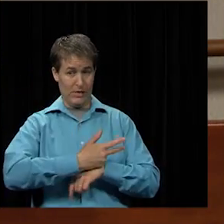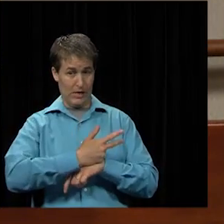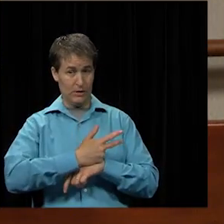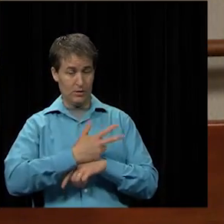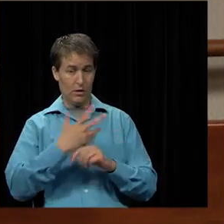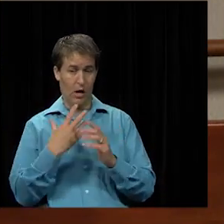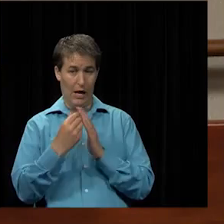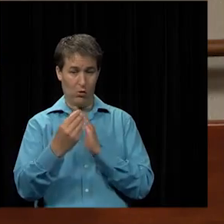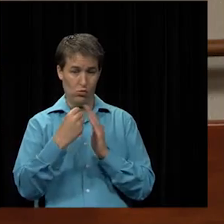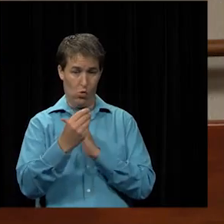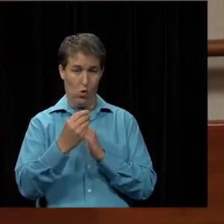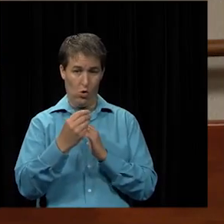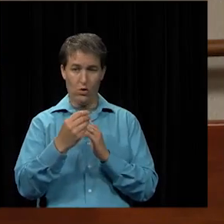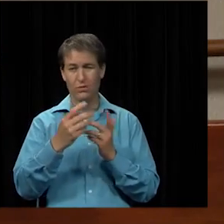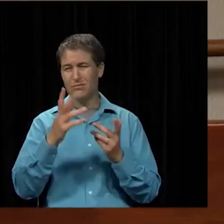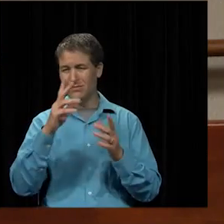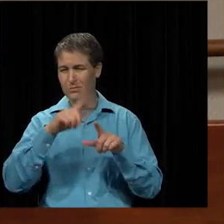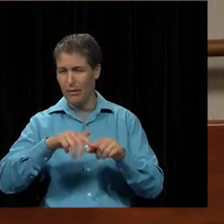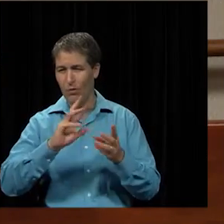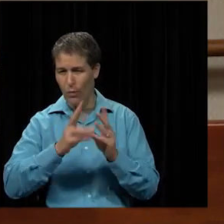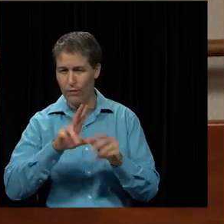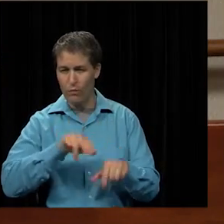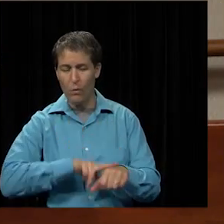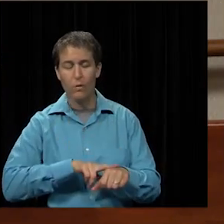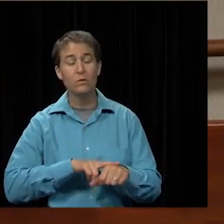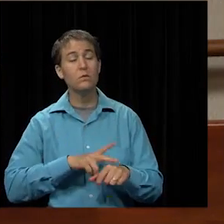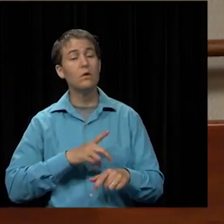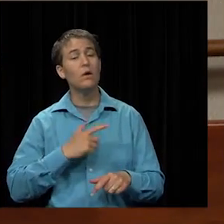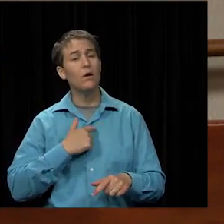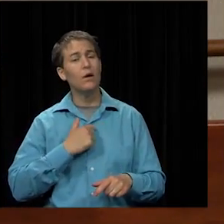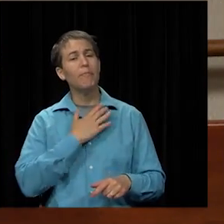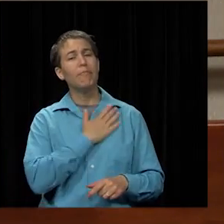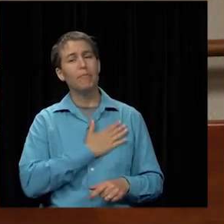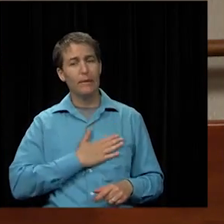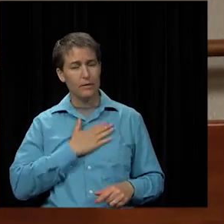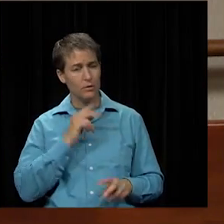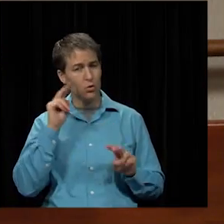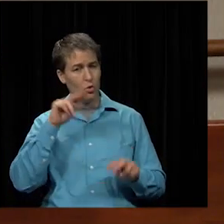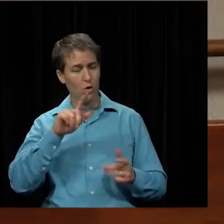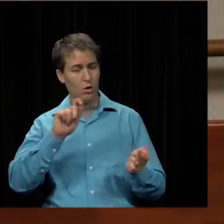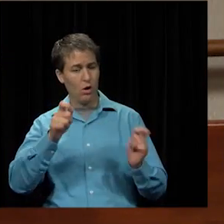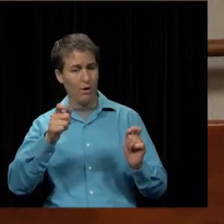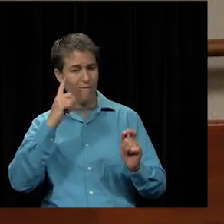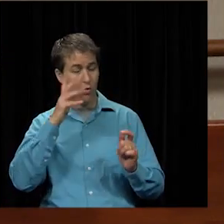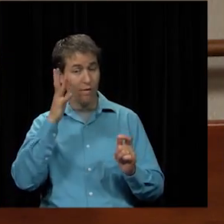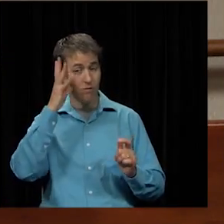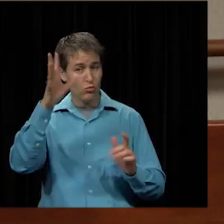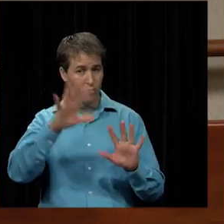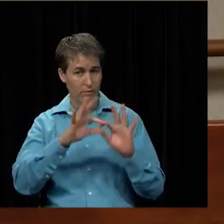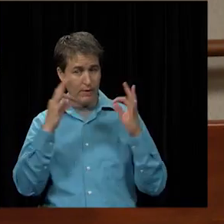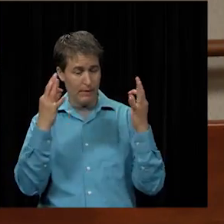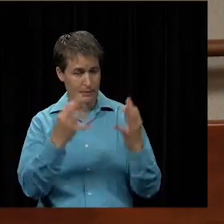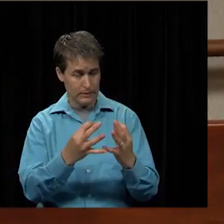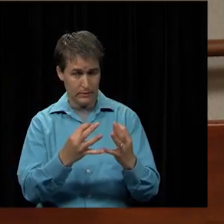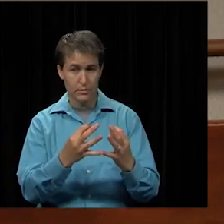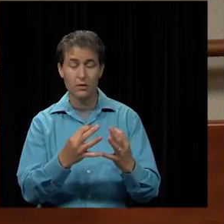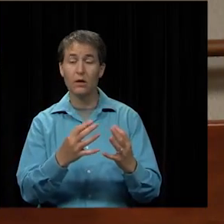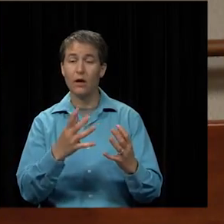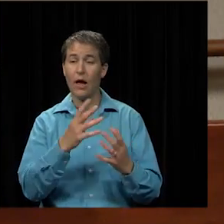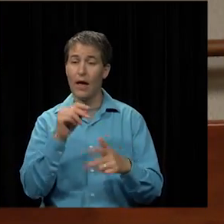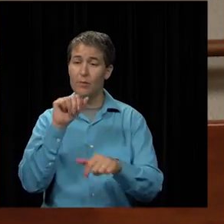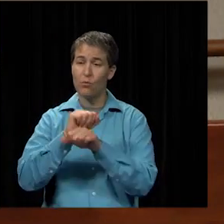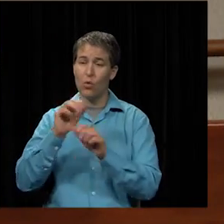their outdoor facilities, weather permitting. We need to please look at alternatives for our future families. And